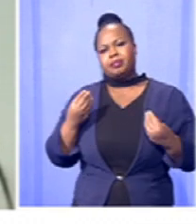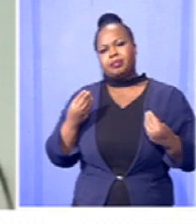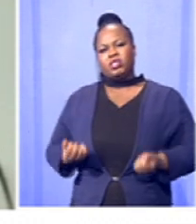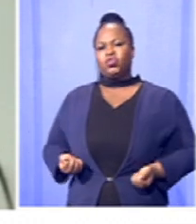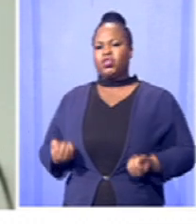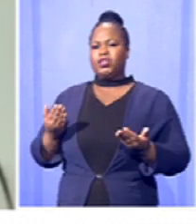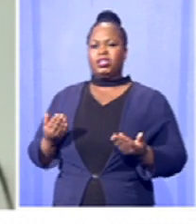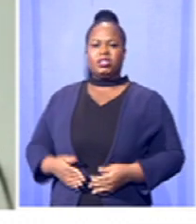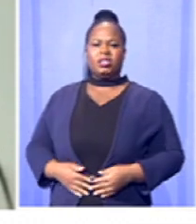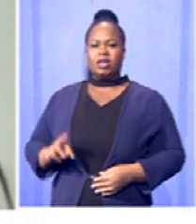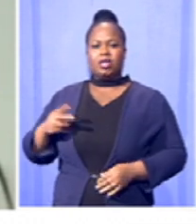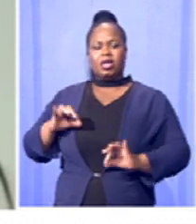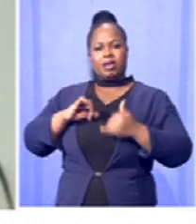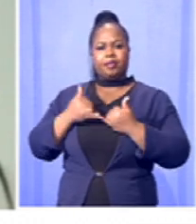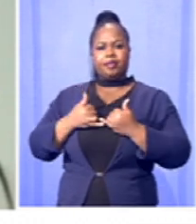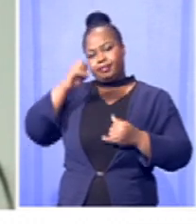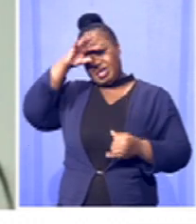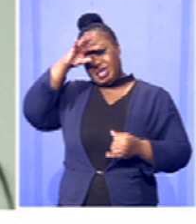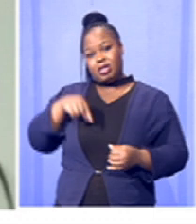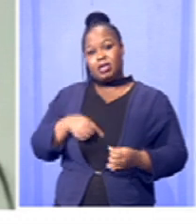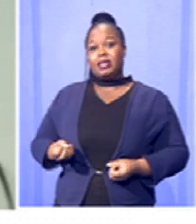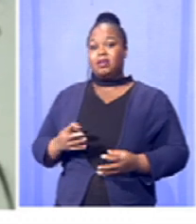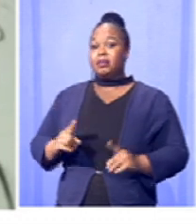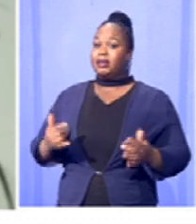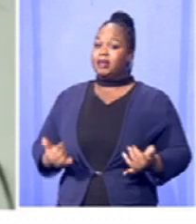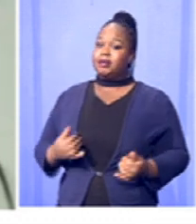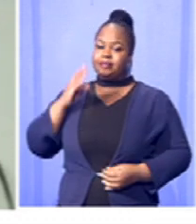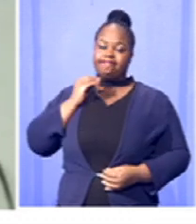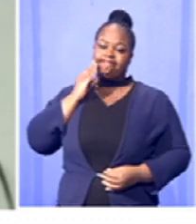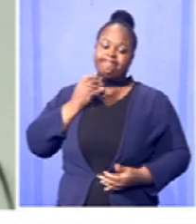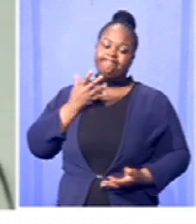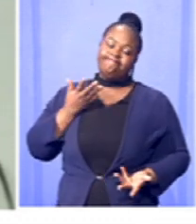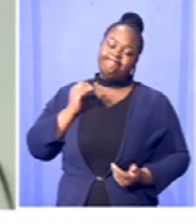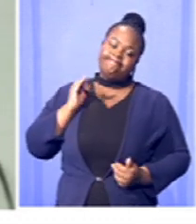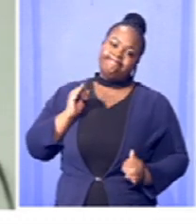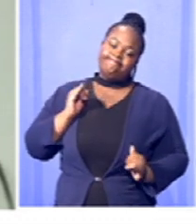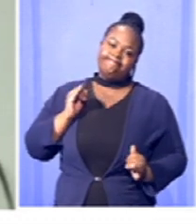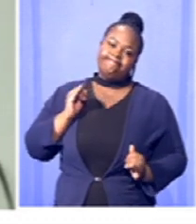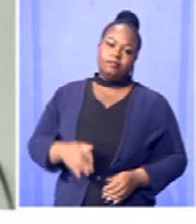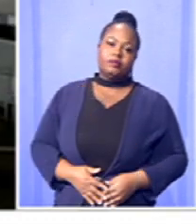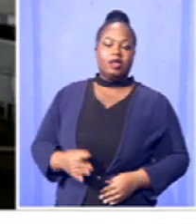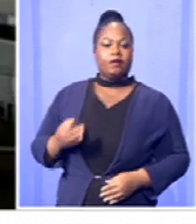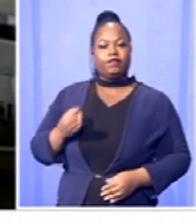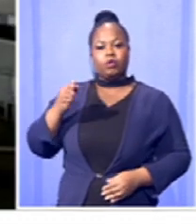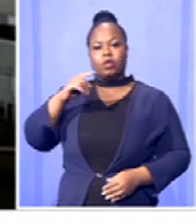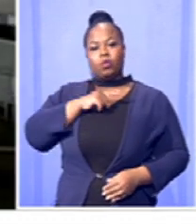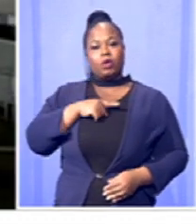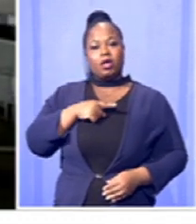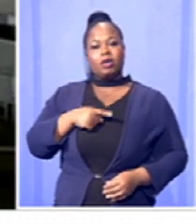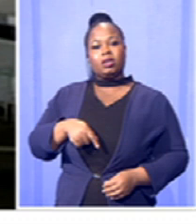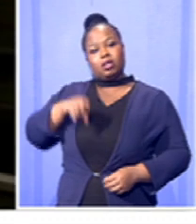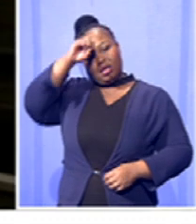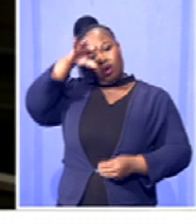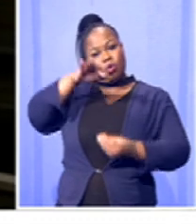services that the mining companies have provided, but they now face a bleak future as coal mining production